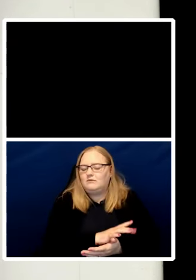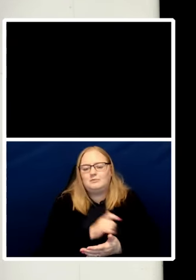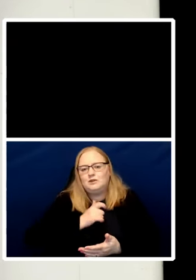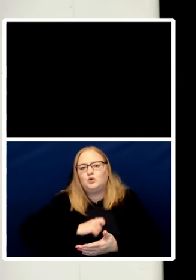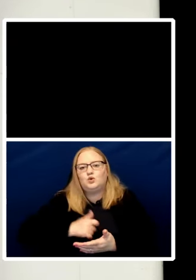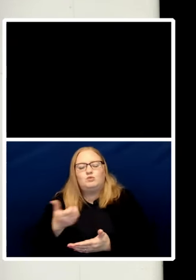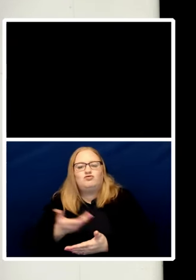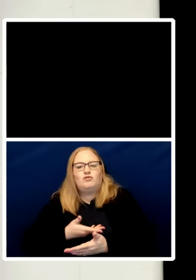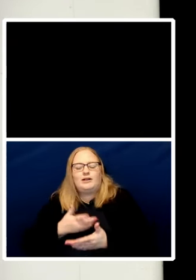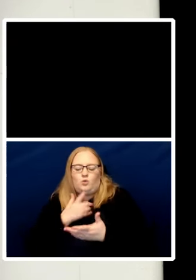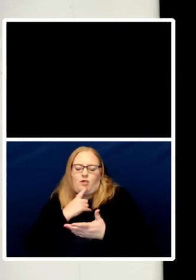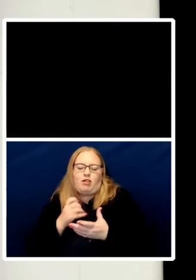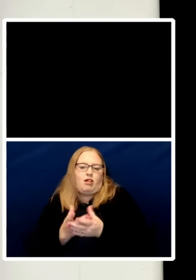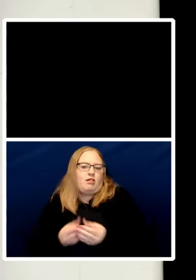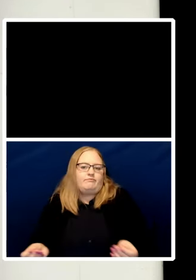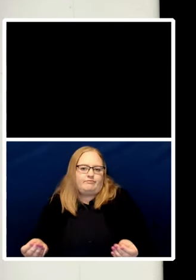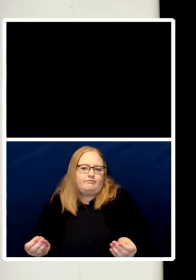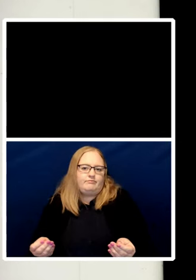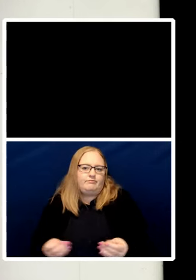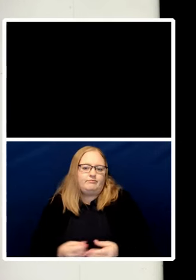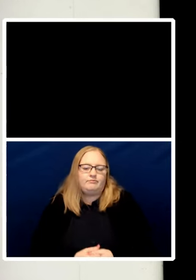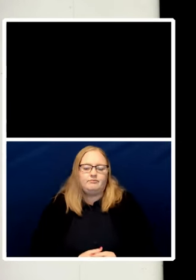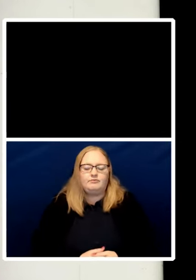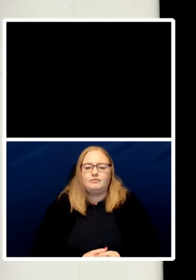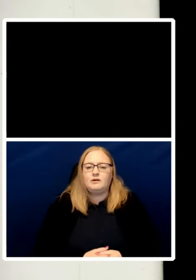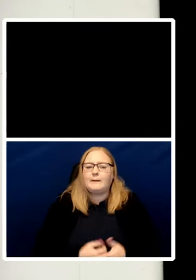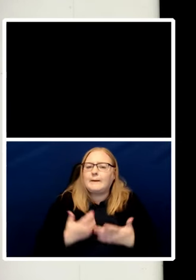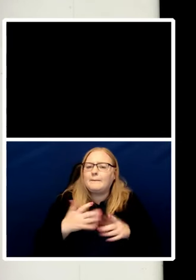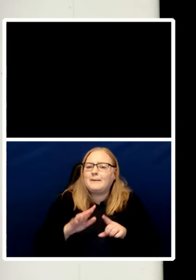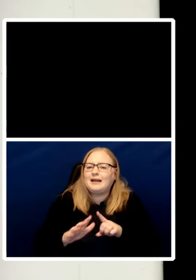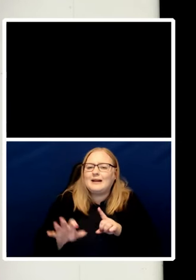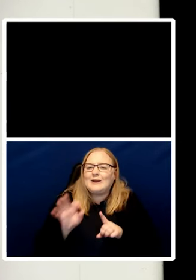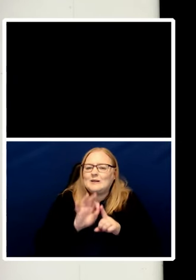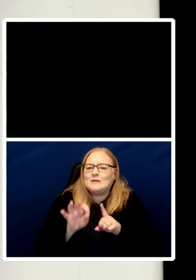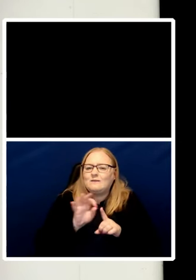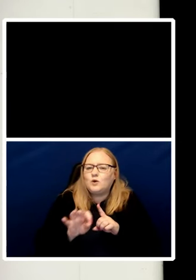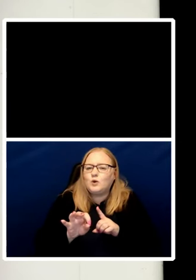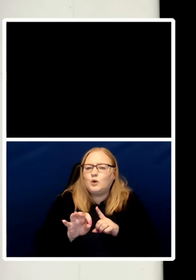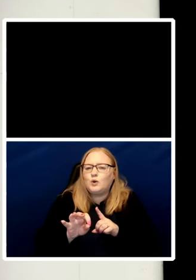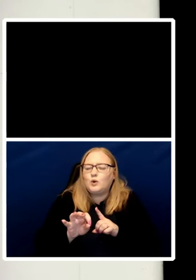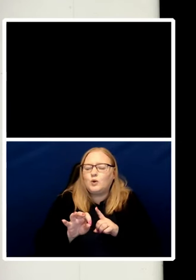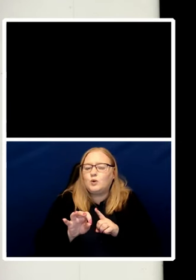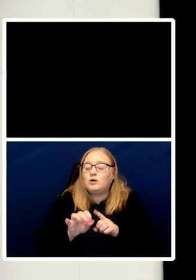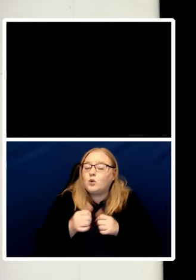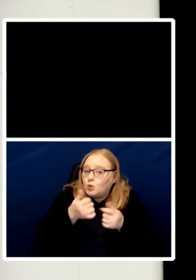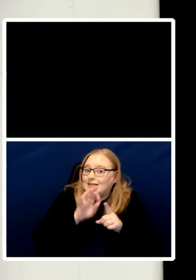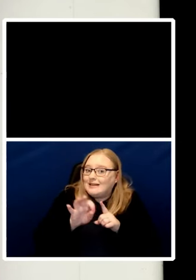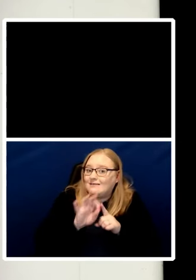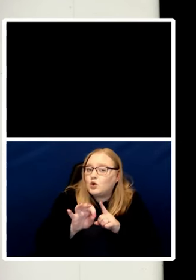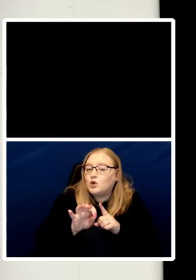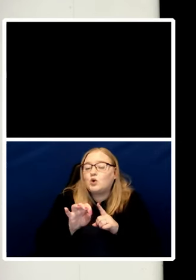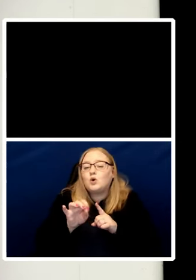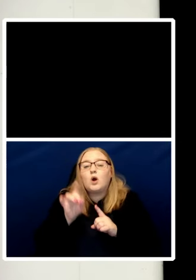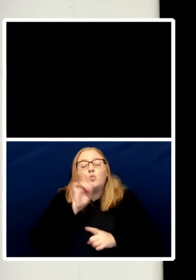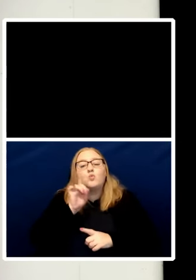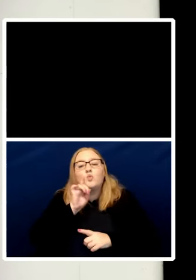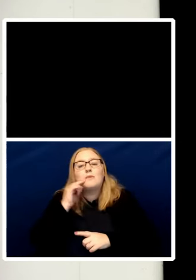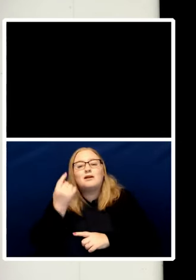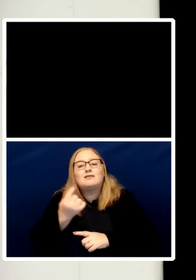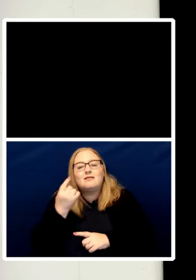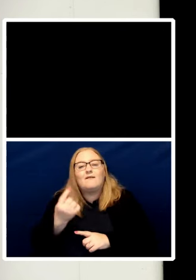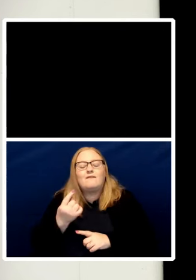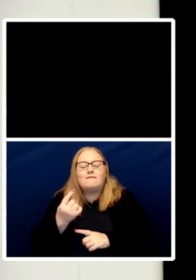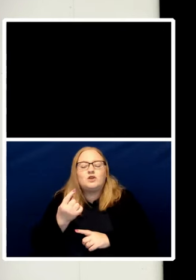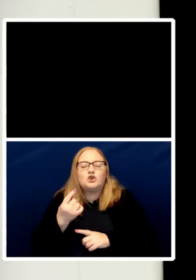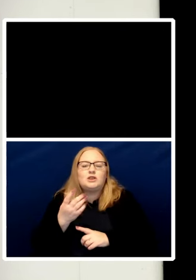very very good interview by some ludicrous extremely right-wing woman I can't now remember her name she's got a double barrel name she